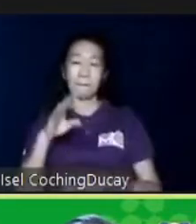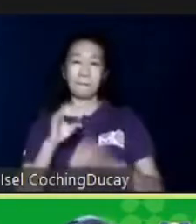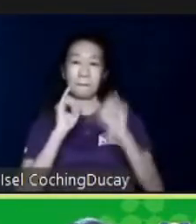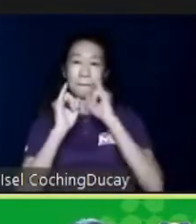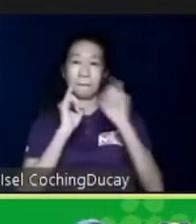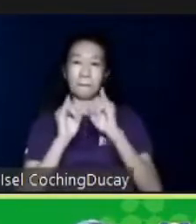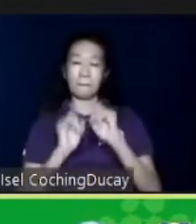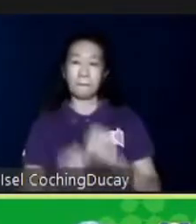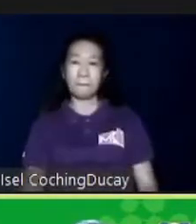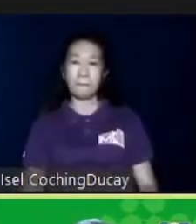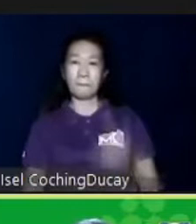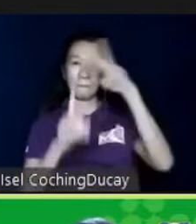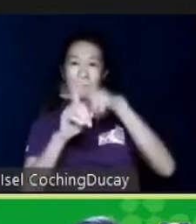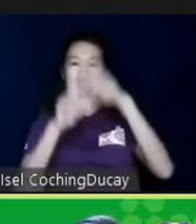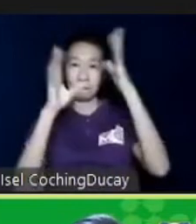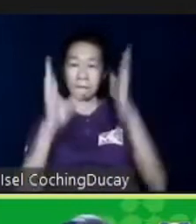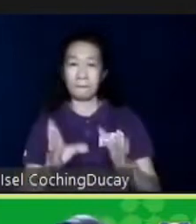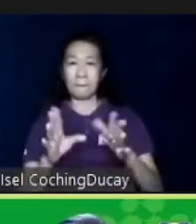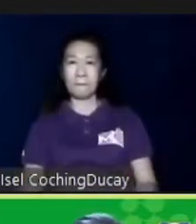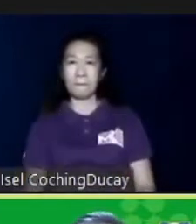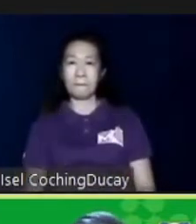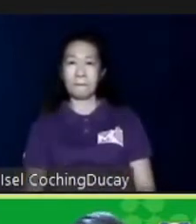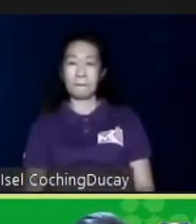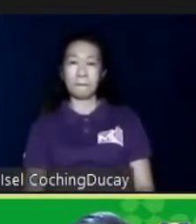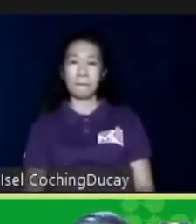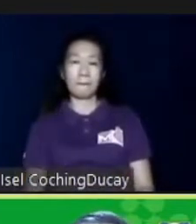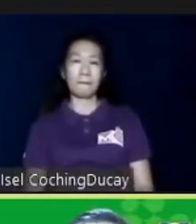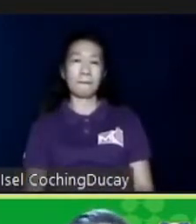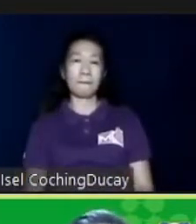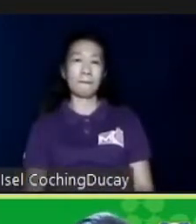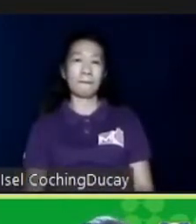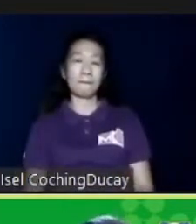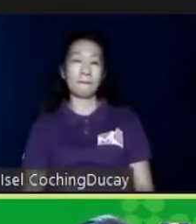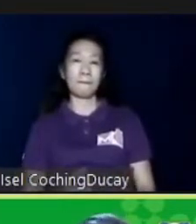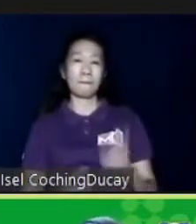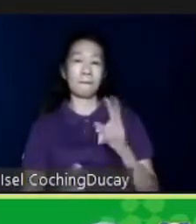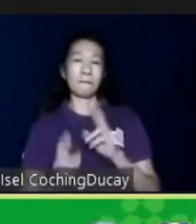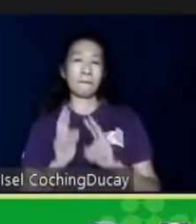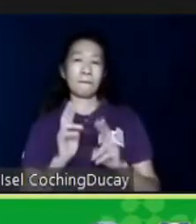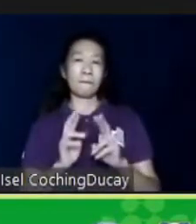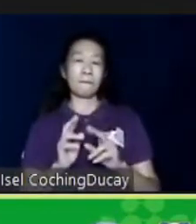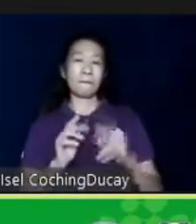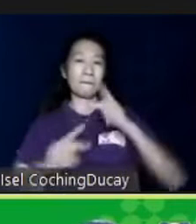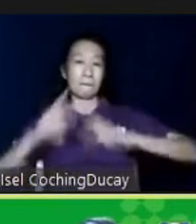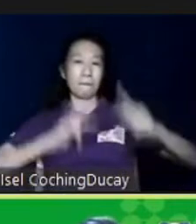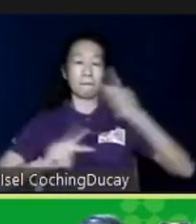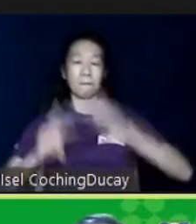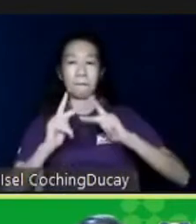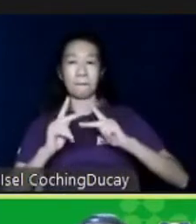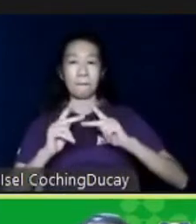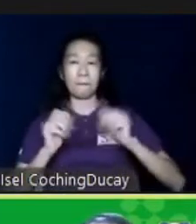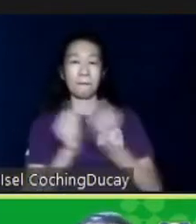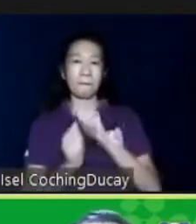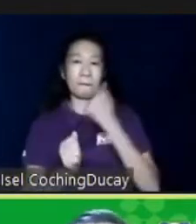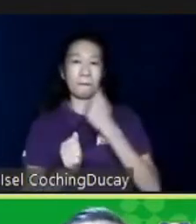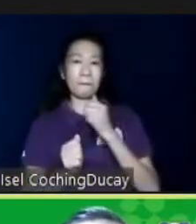are going to have role-play with another person. So, for example, what will you do